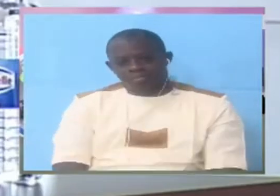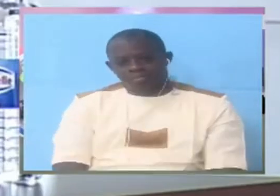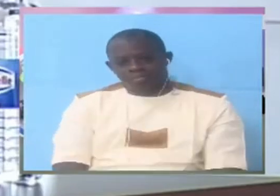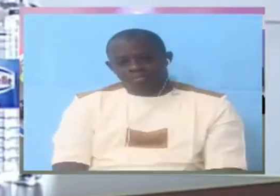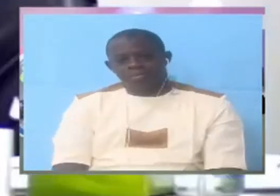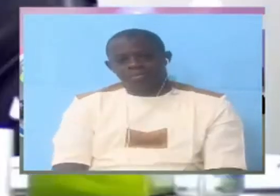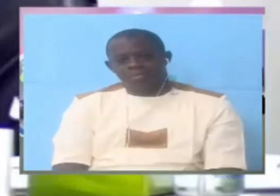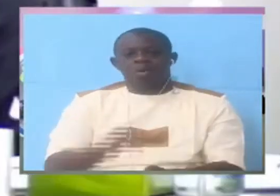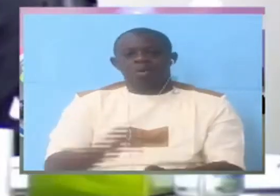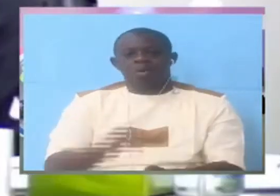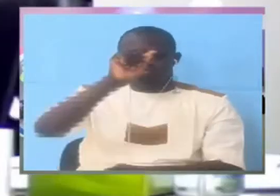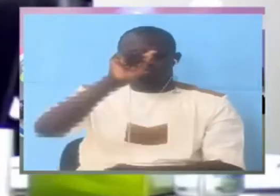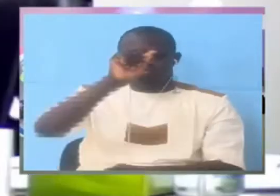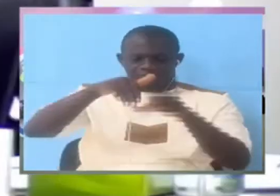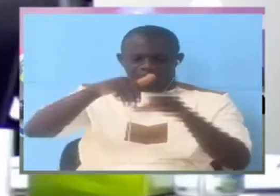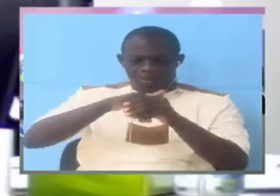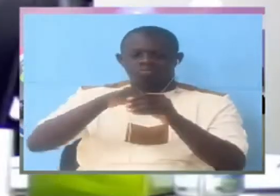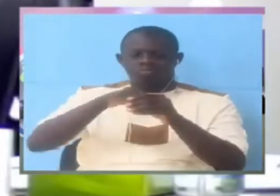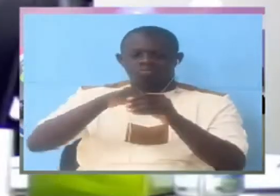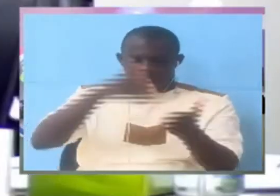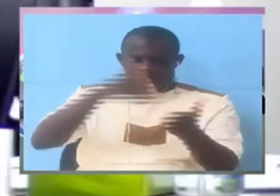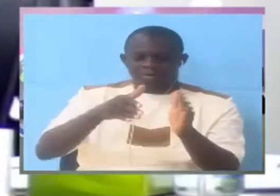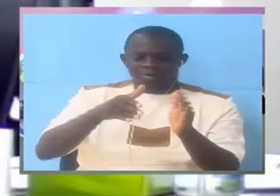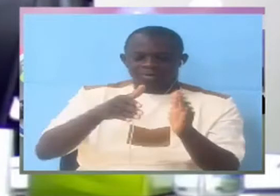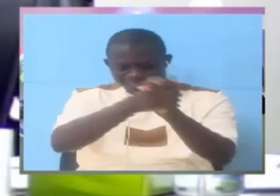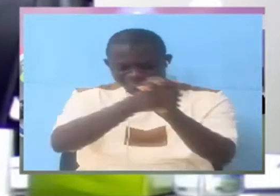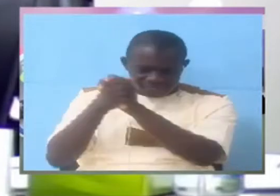your friend comes you treat the person nicely